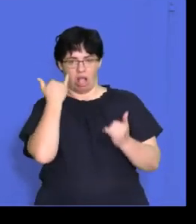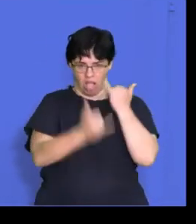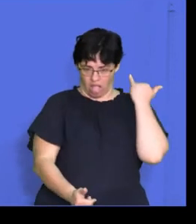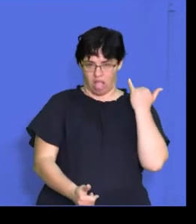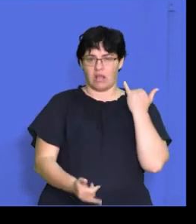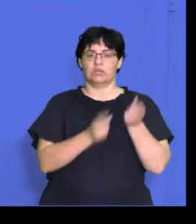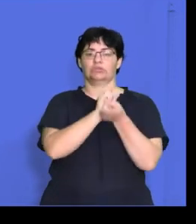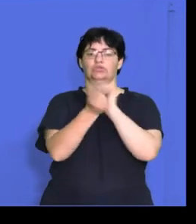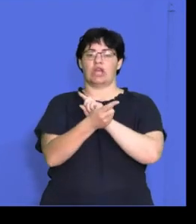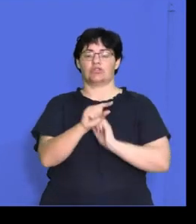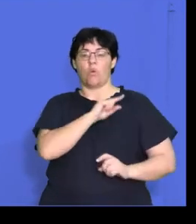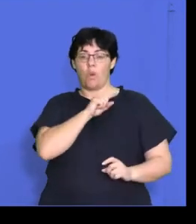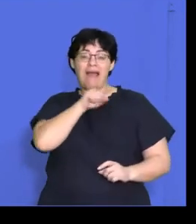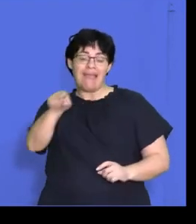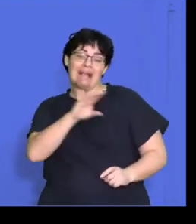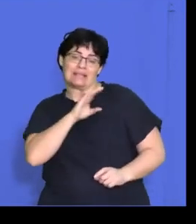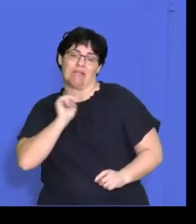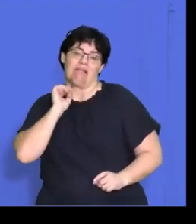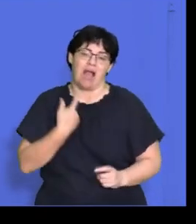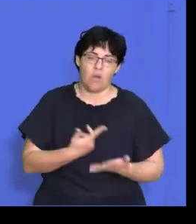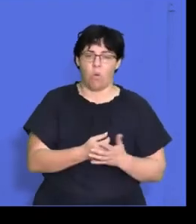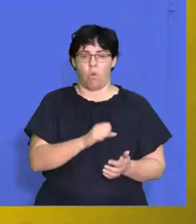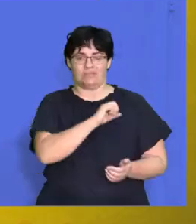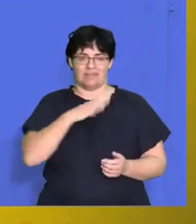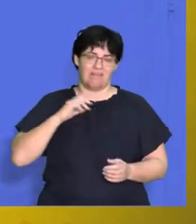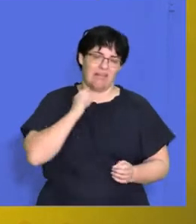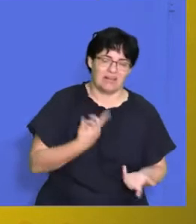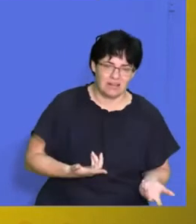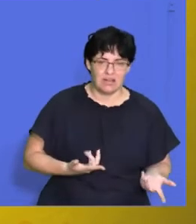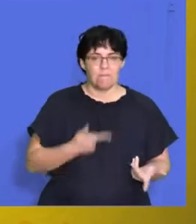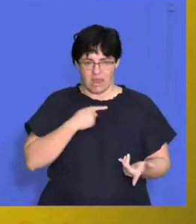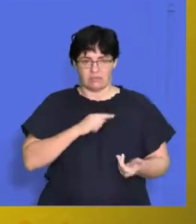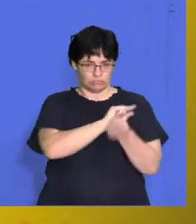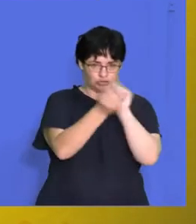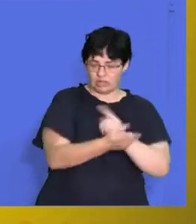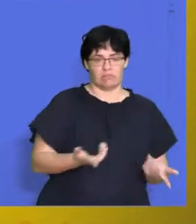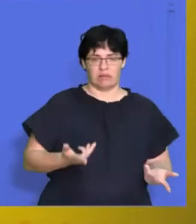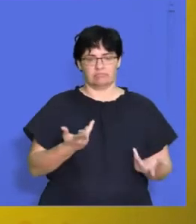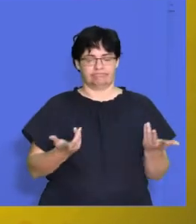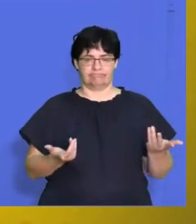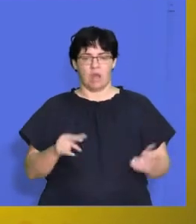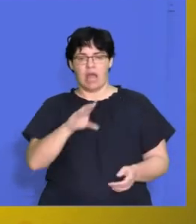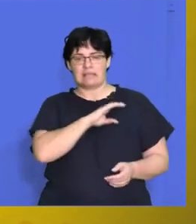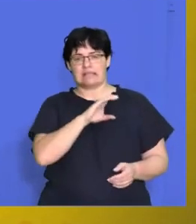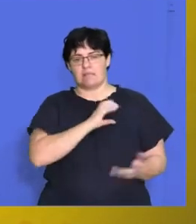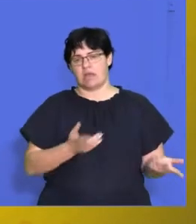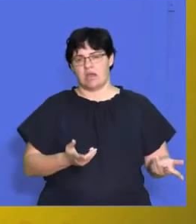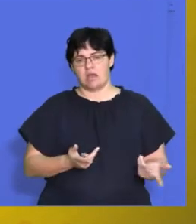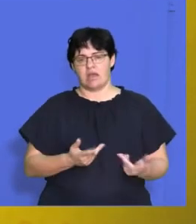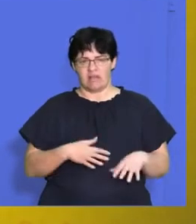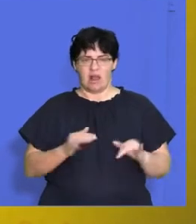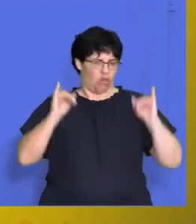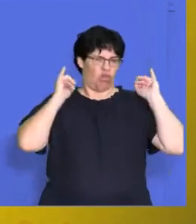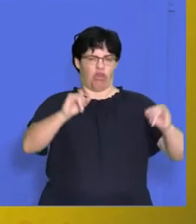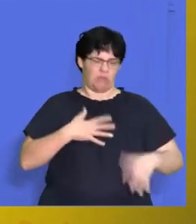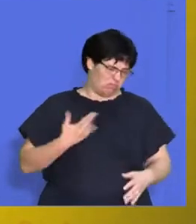unnecessary changes to systems and processes so a client or a customer might have been having a bad